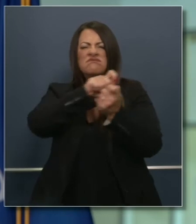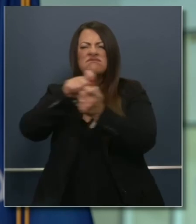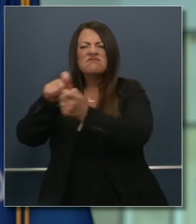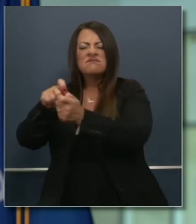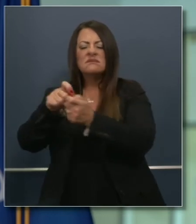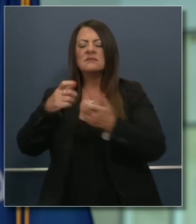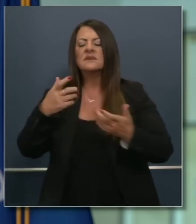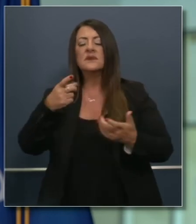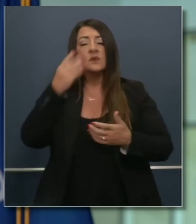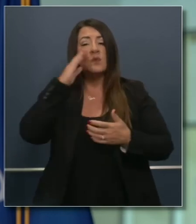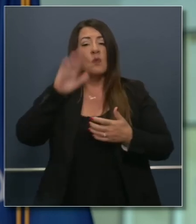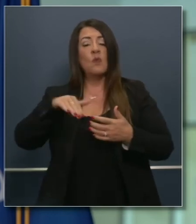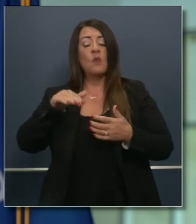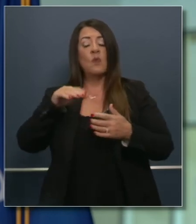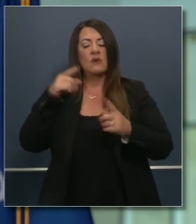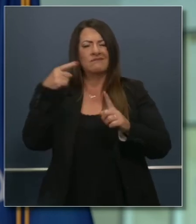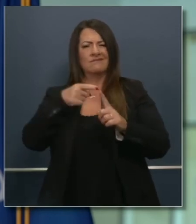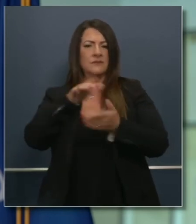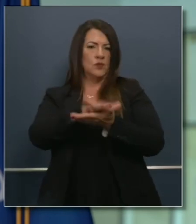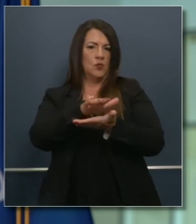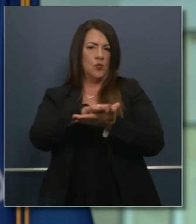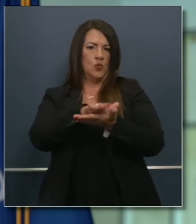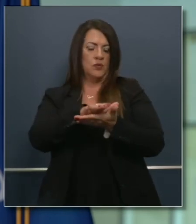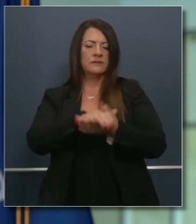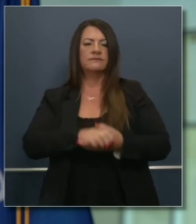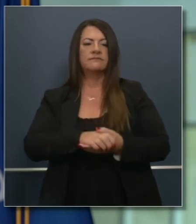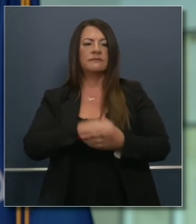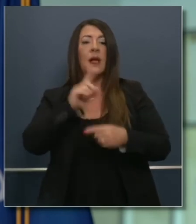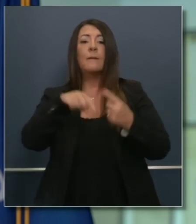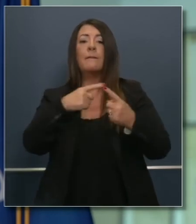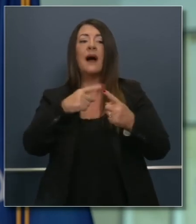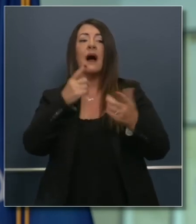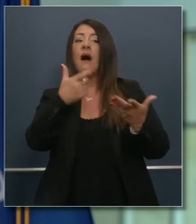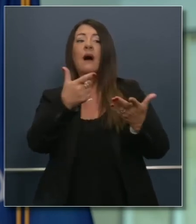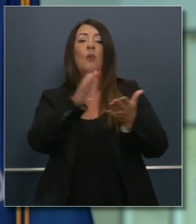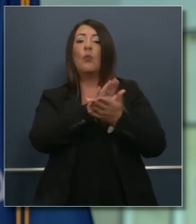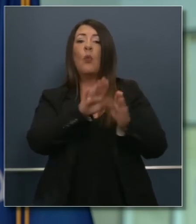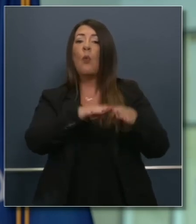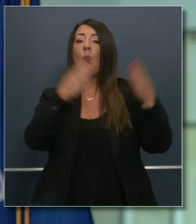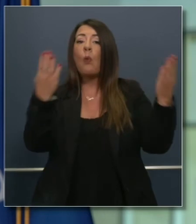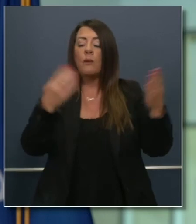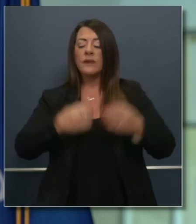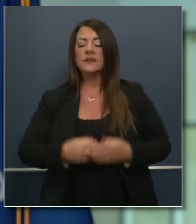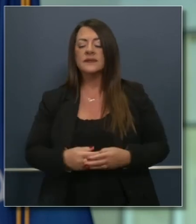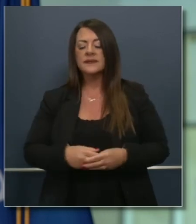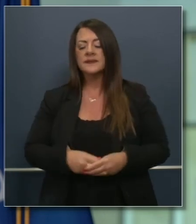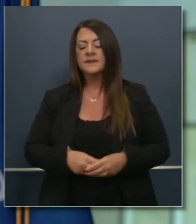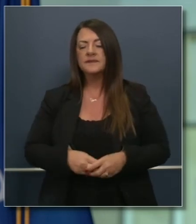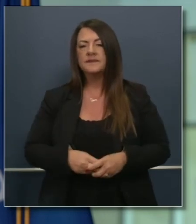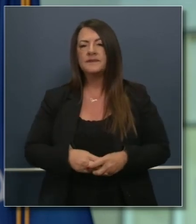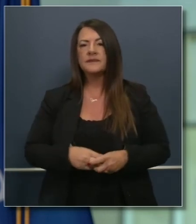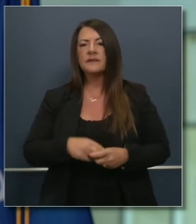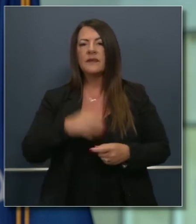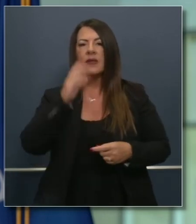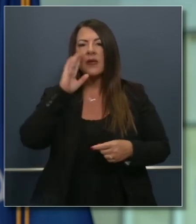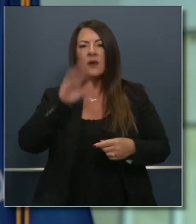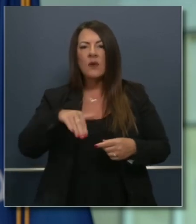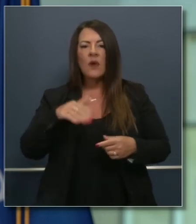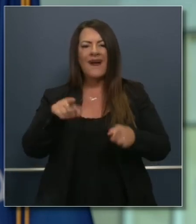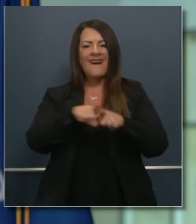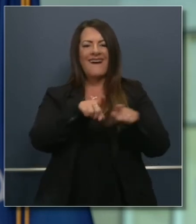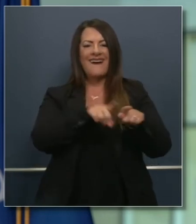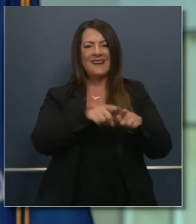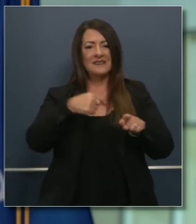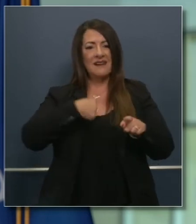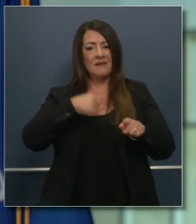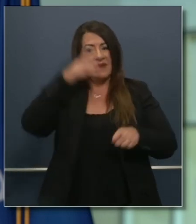about the issue of schools the reopening of our schools I come at this not academically not as governor but